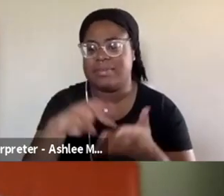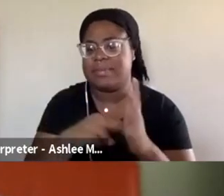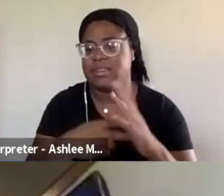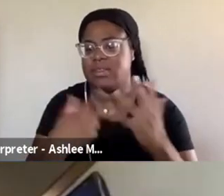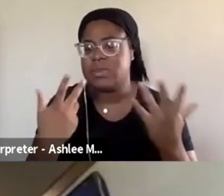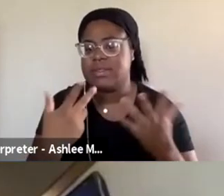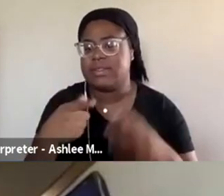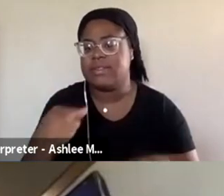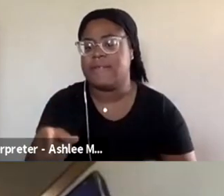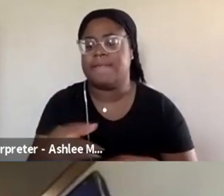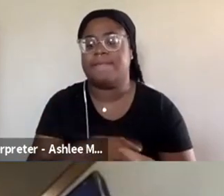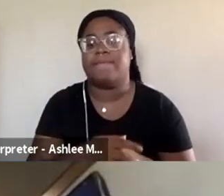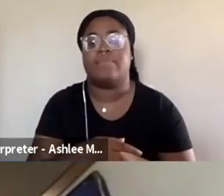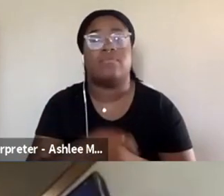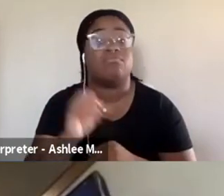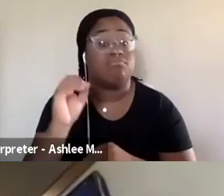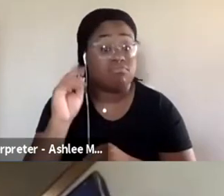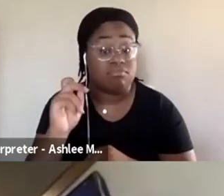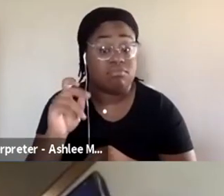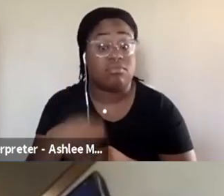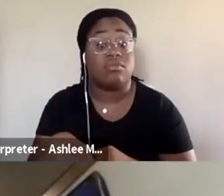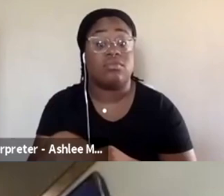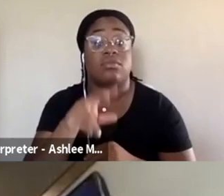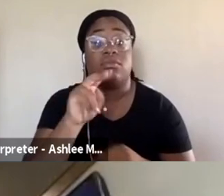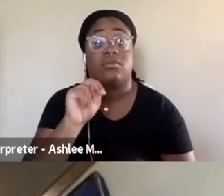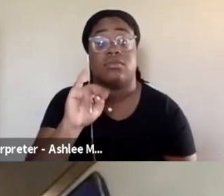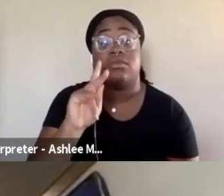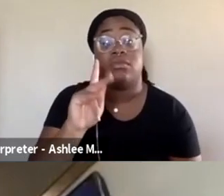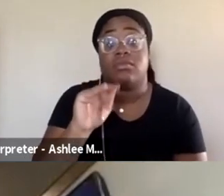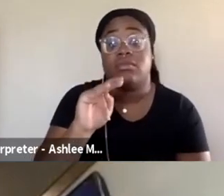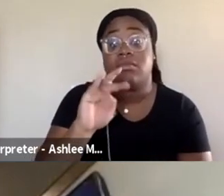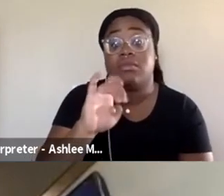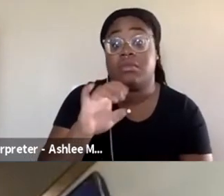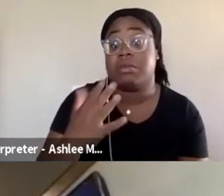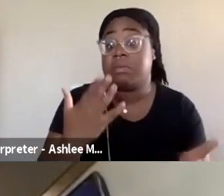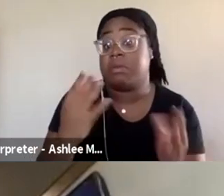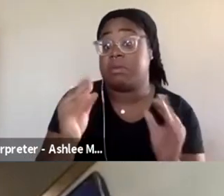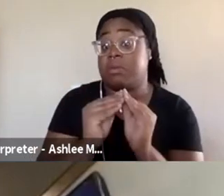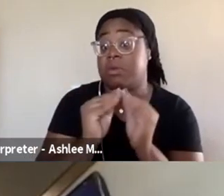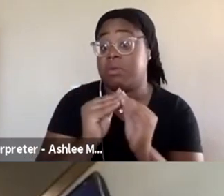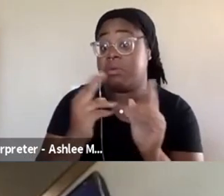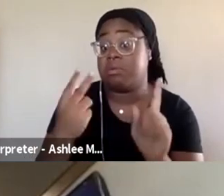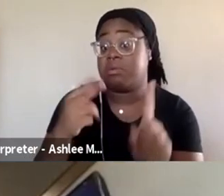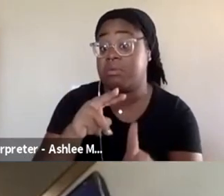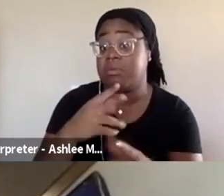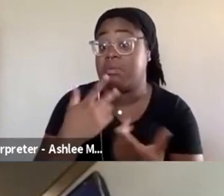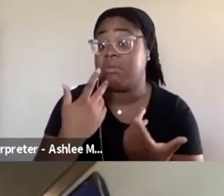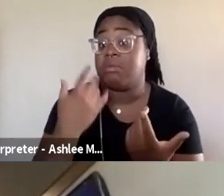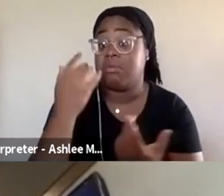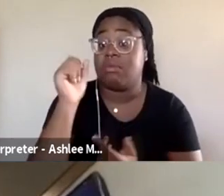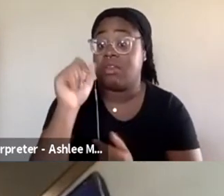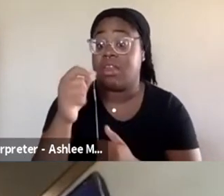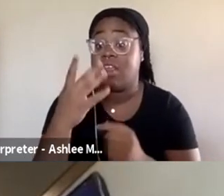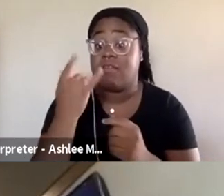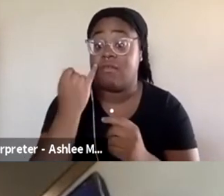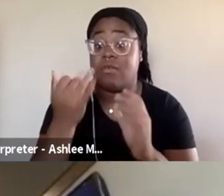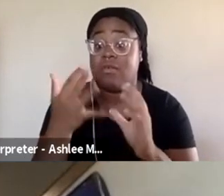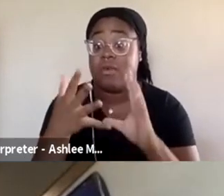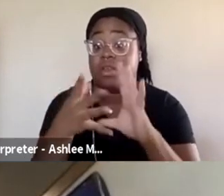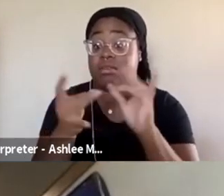streaming? Yes. Yeah, absolutely. Maybe nicotine might be more equipped to do that, you know, especially if you wanted to do that.